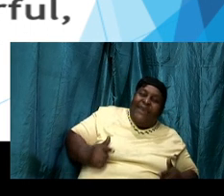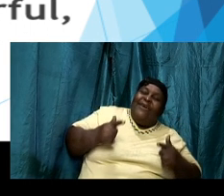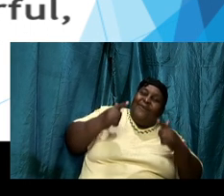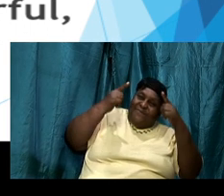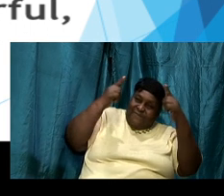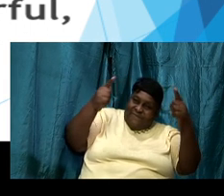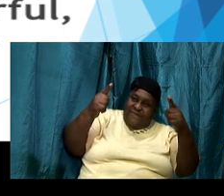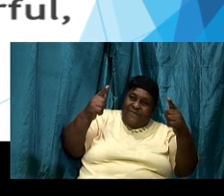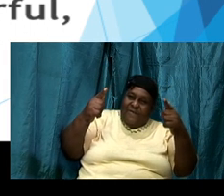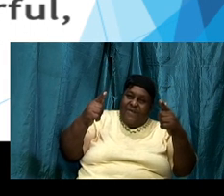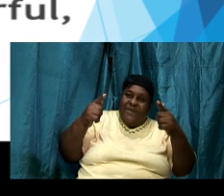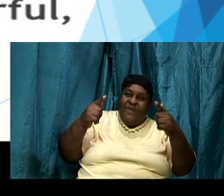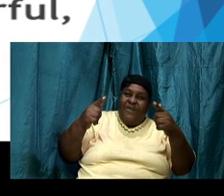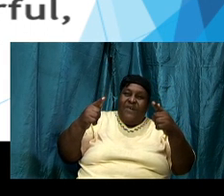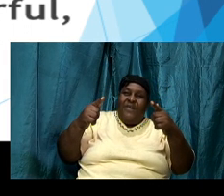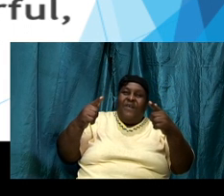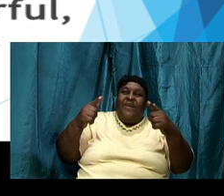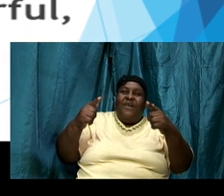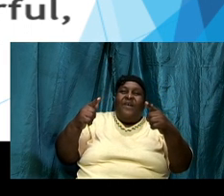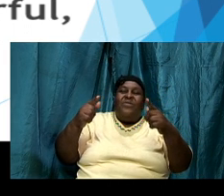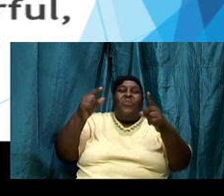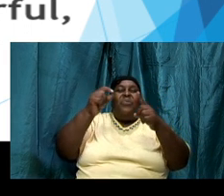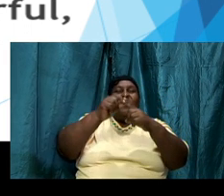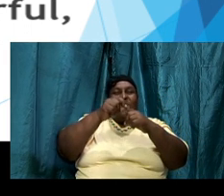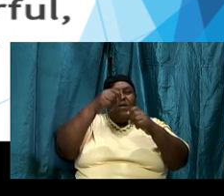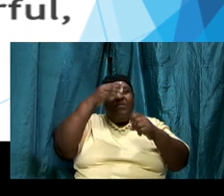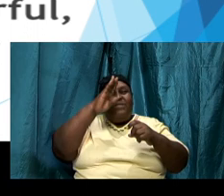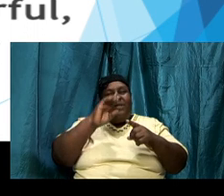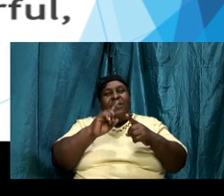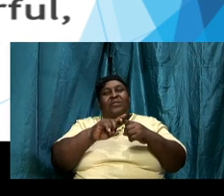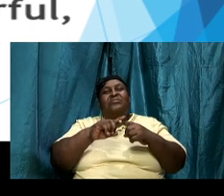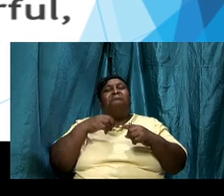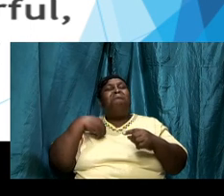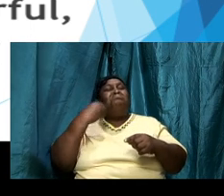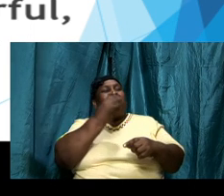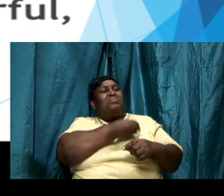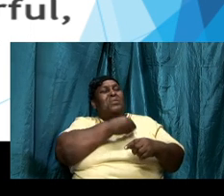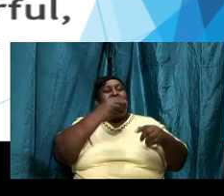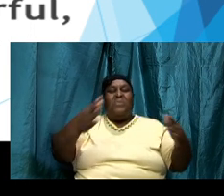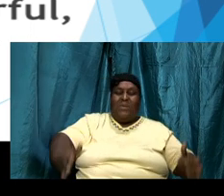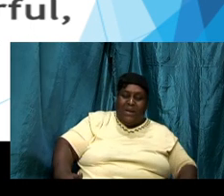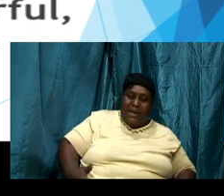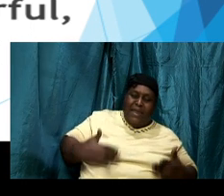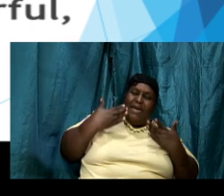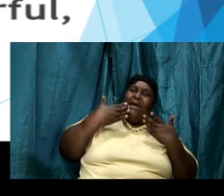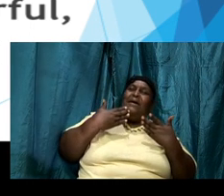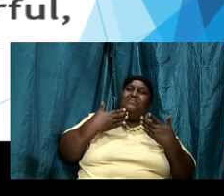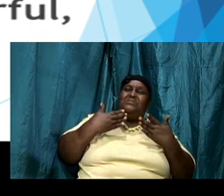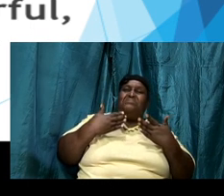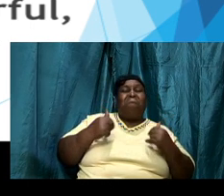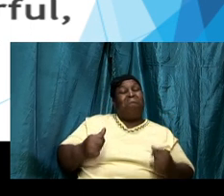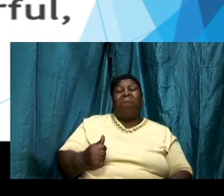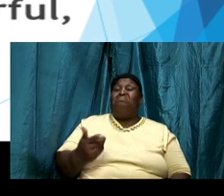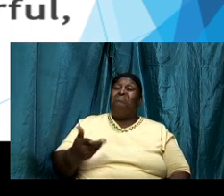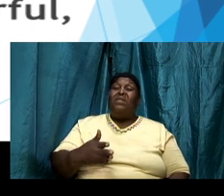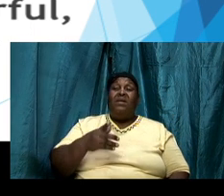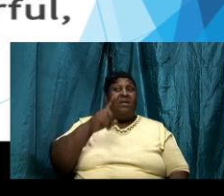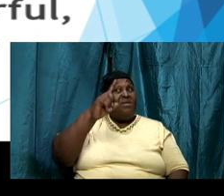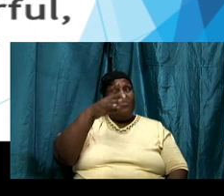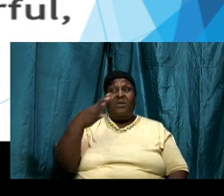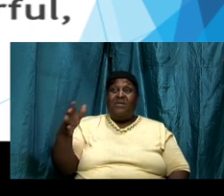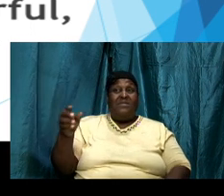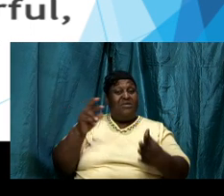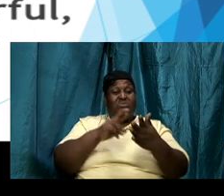word of God to our lives it is one thing to read and when we read there's a